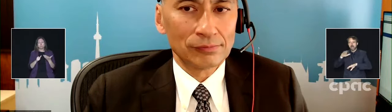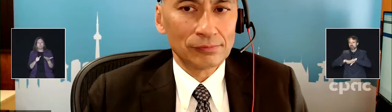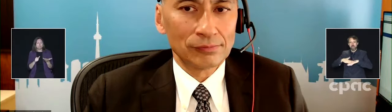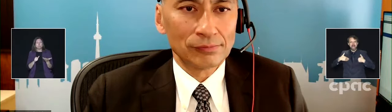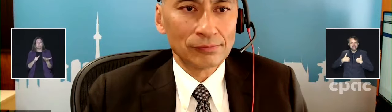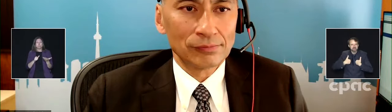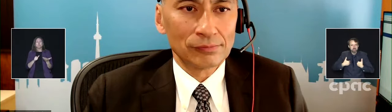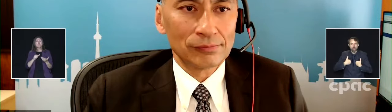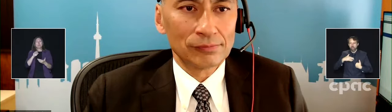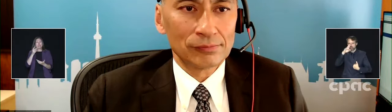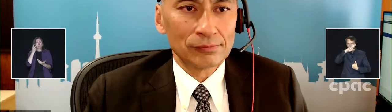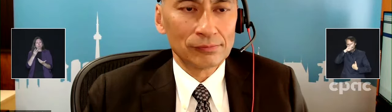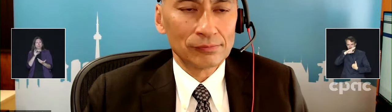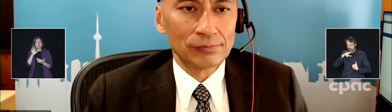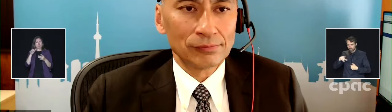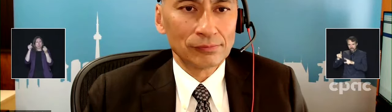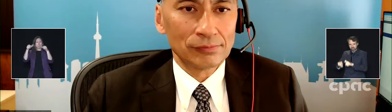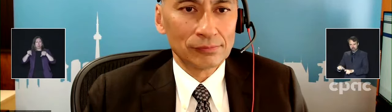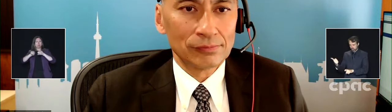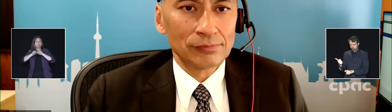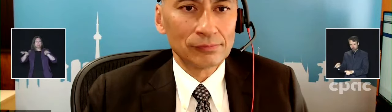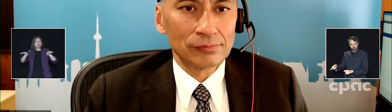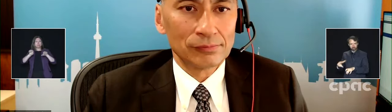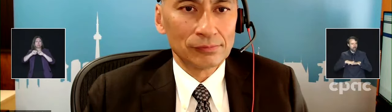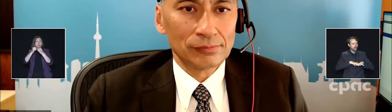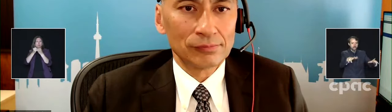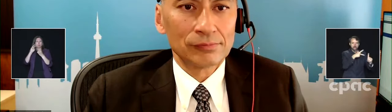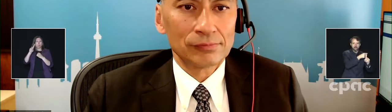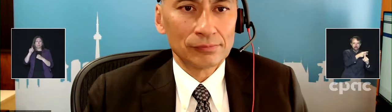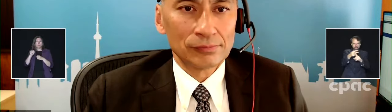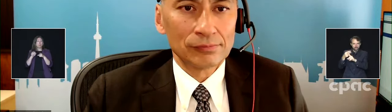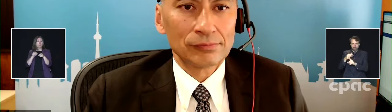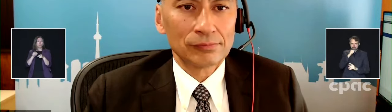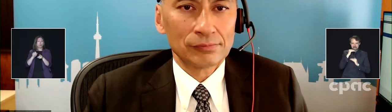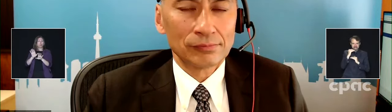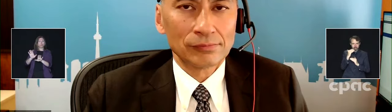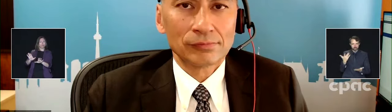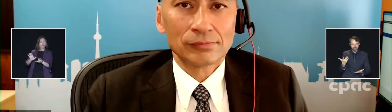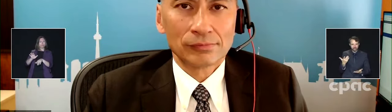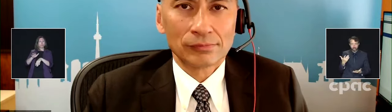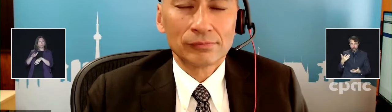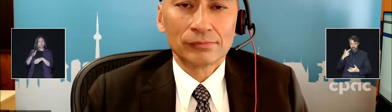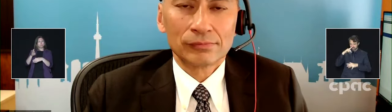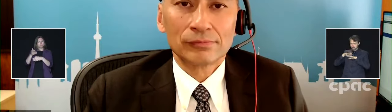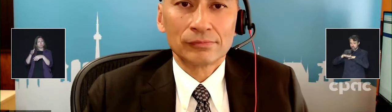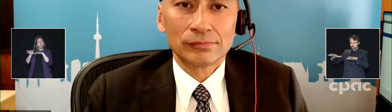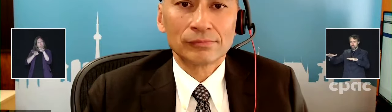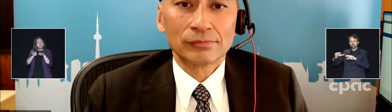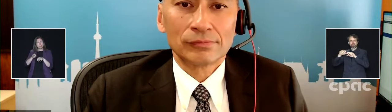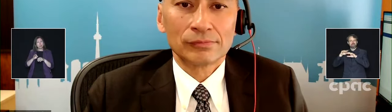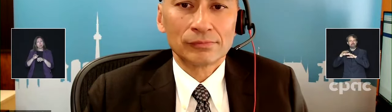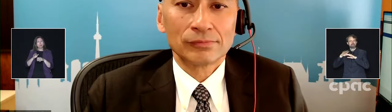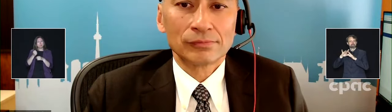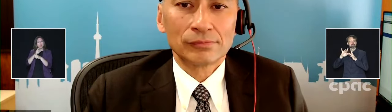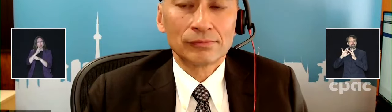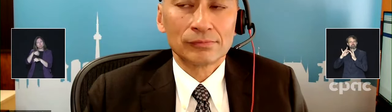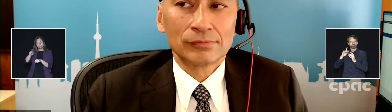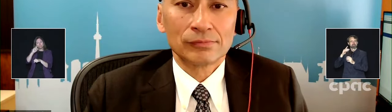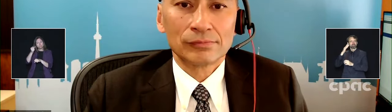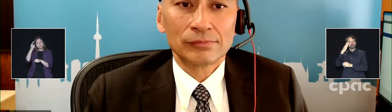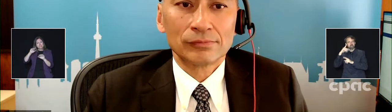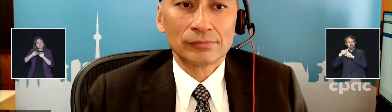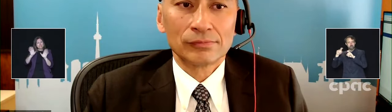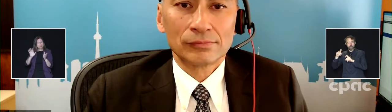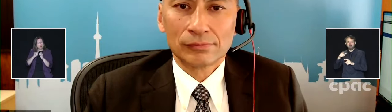comes across a post like that to help them accurately assess that information and just accurately understand the safety of the new